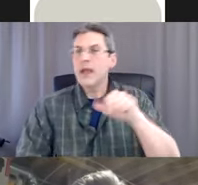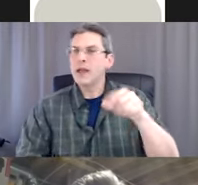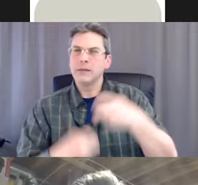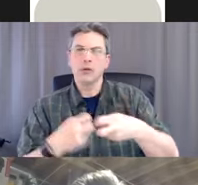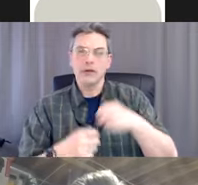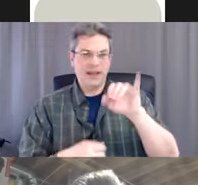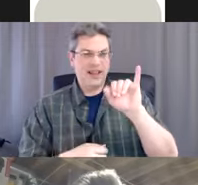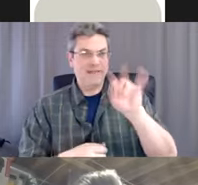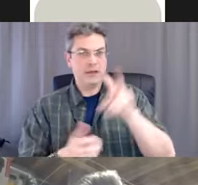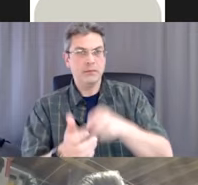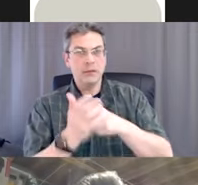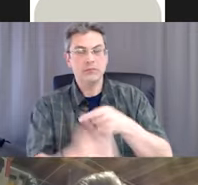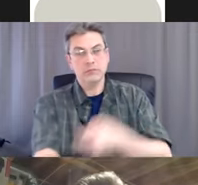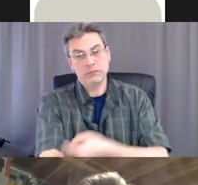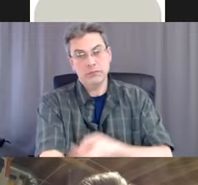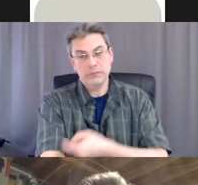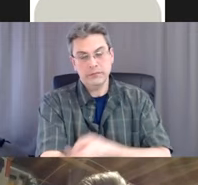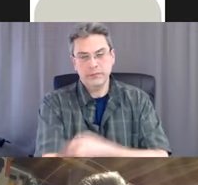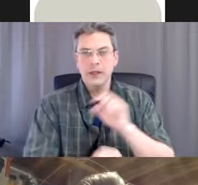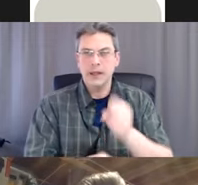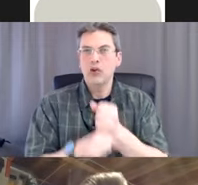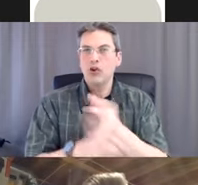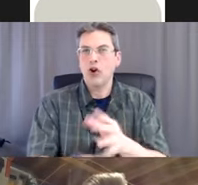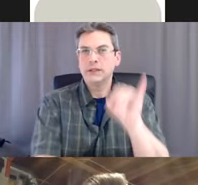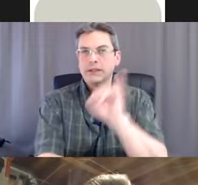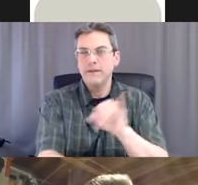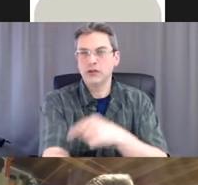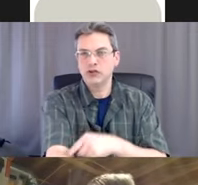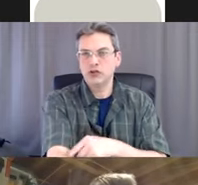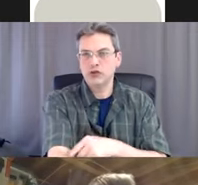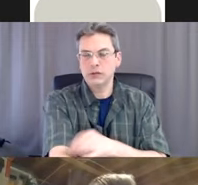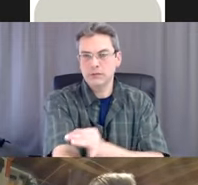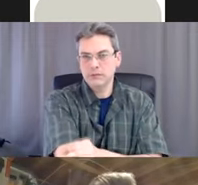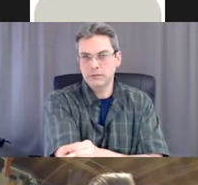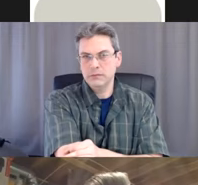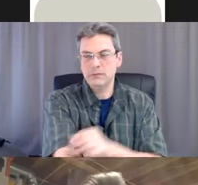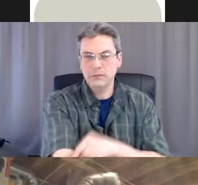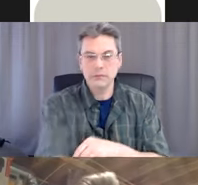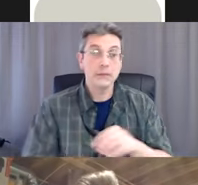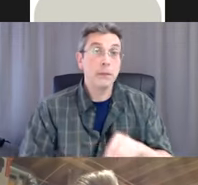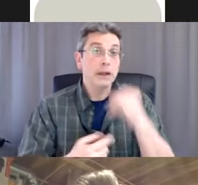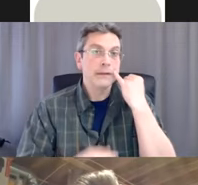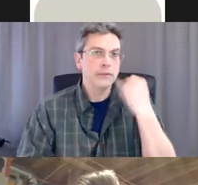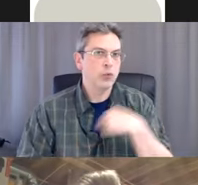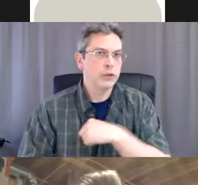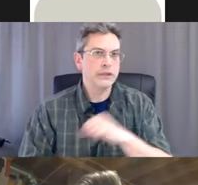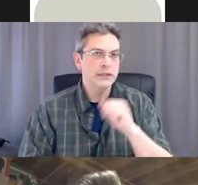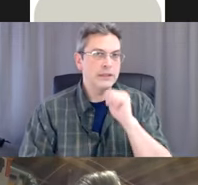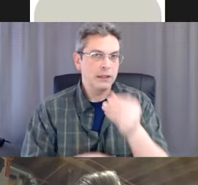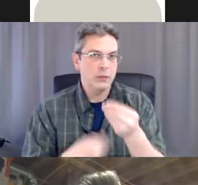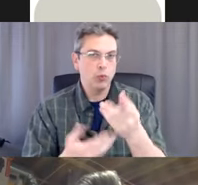that when we're dealing with anybody who's got a health care acquired infection, especially that we're not bringing COVID-19 to those individuals.